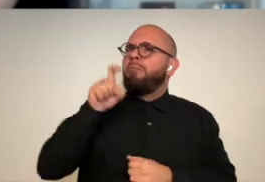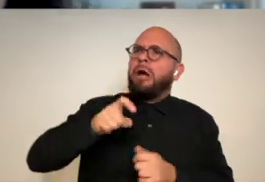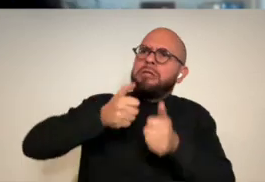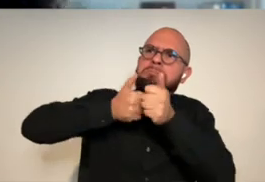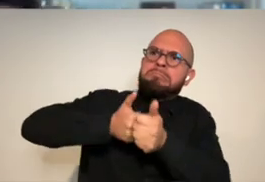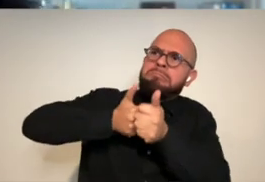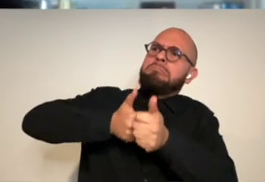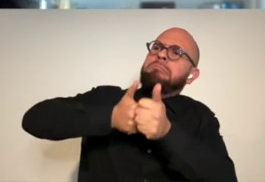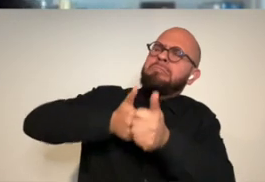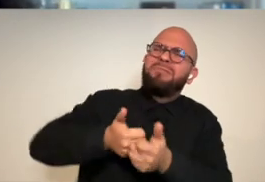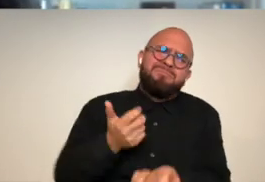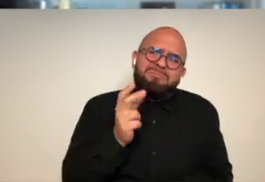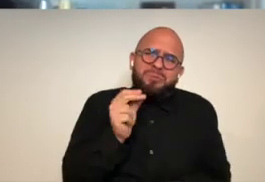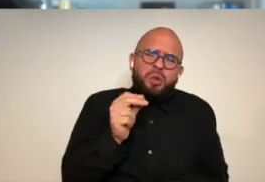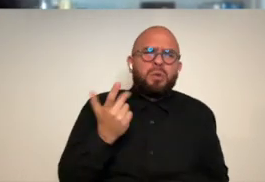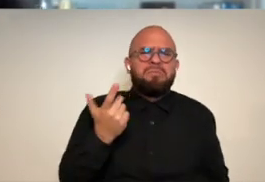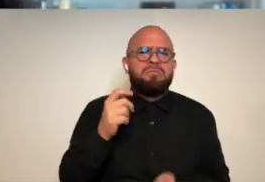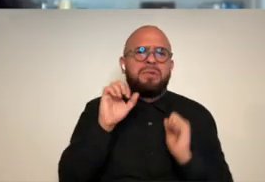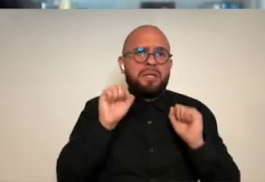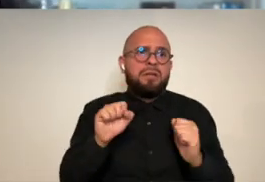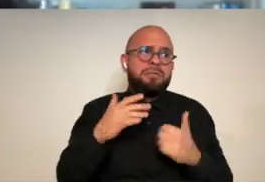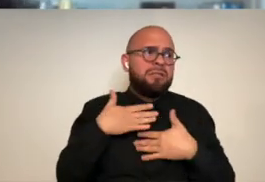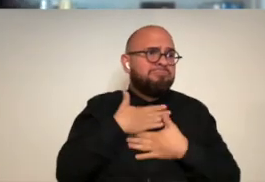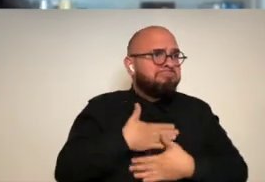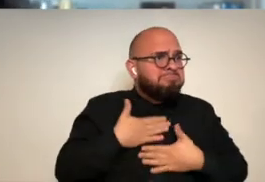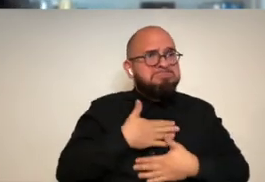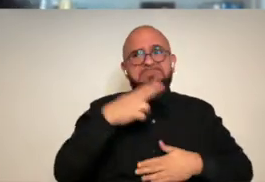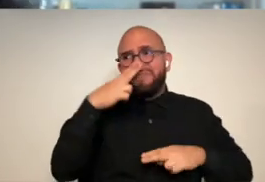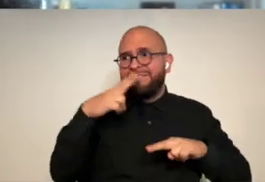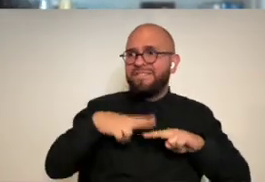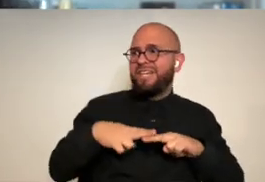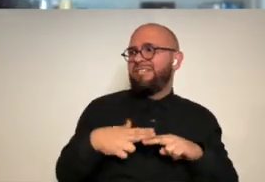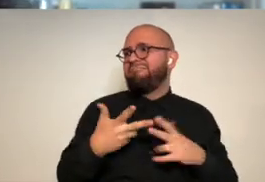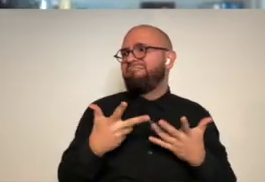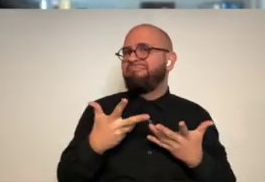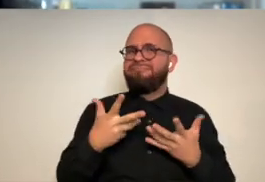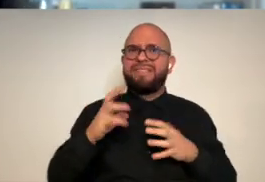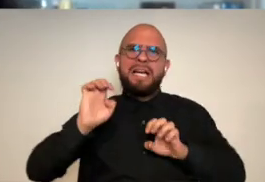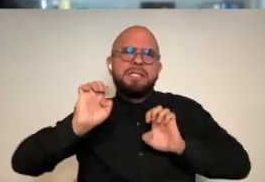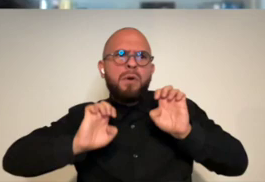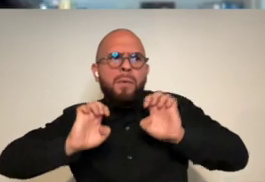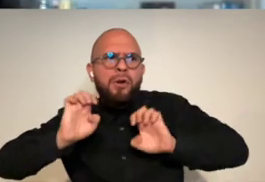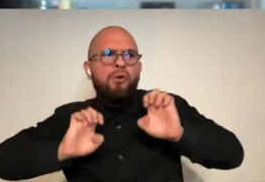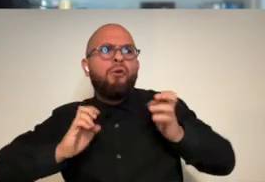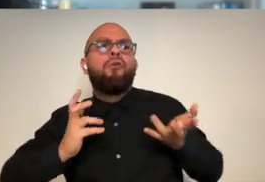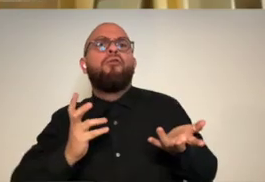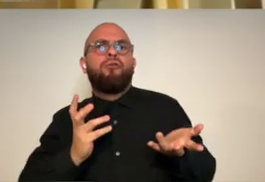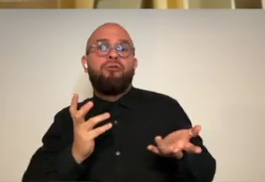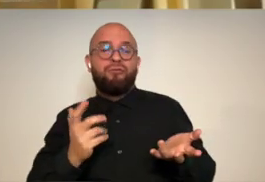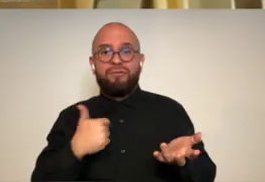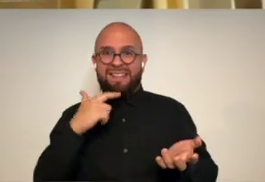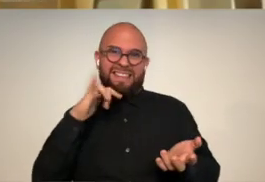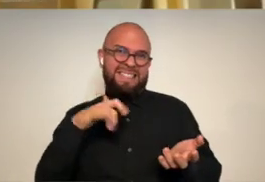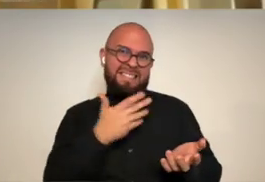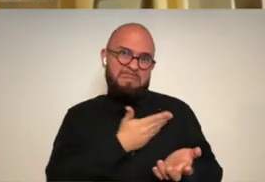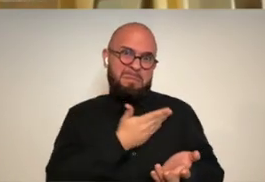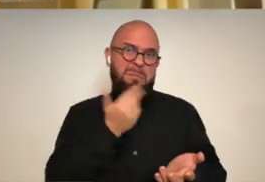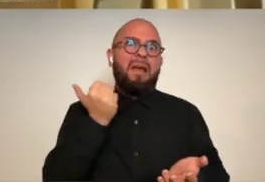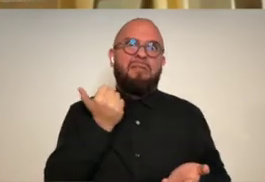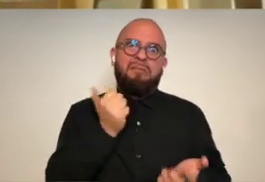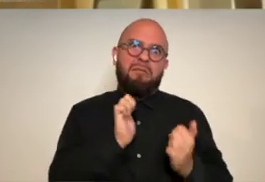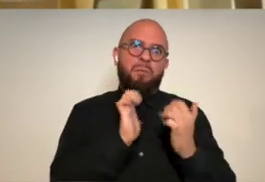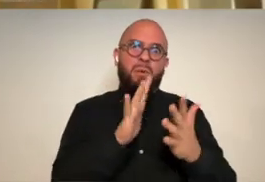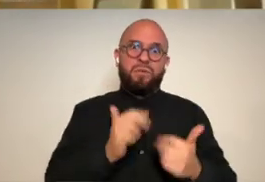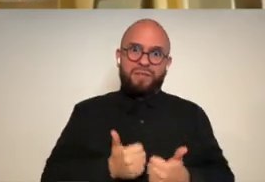structure and things must be this way things can also be joyous and you know experimental